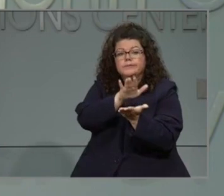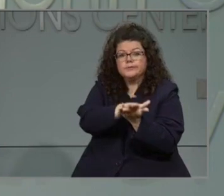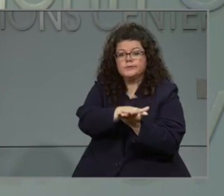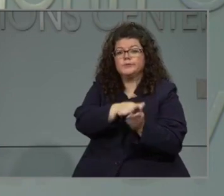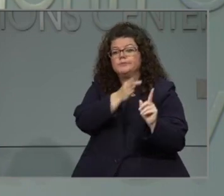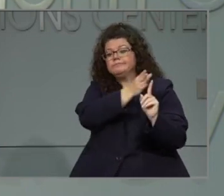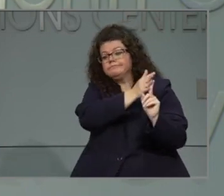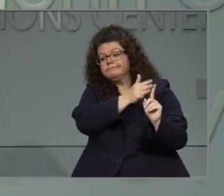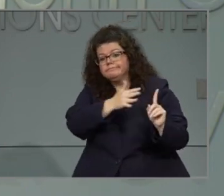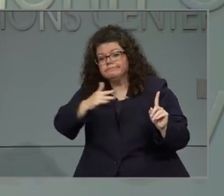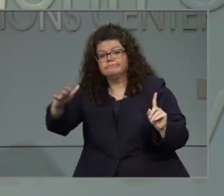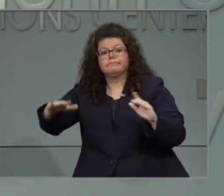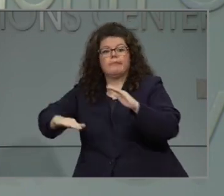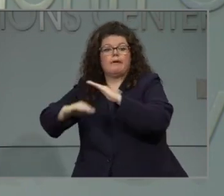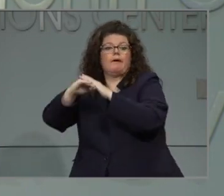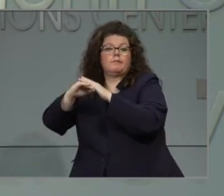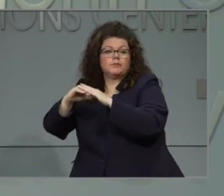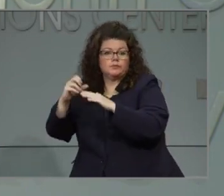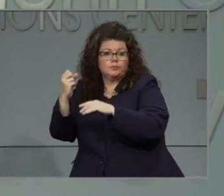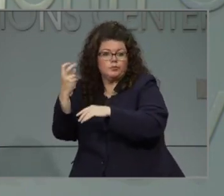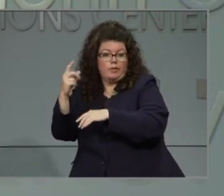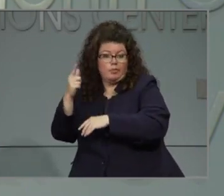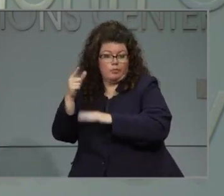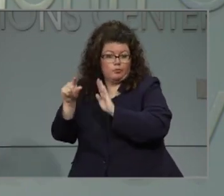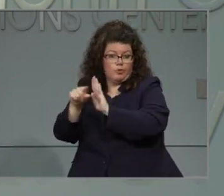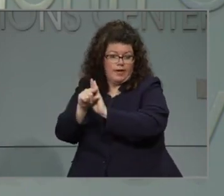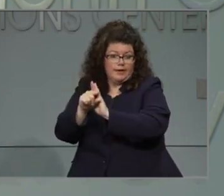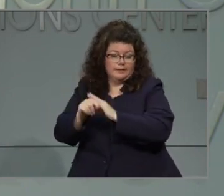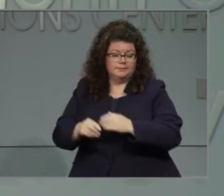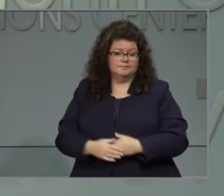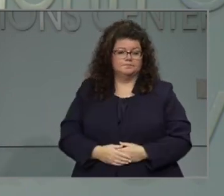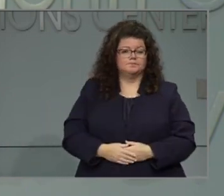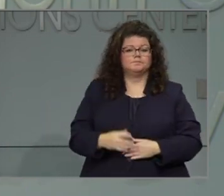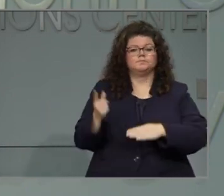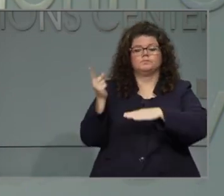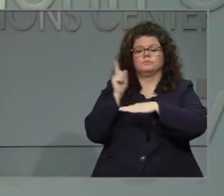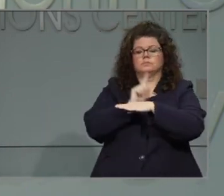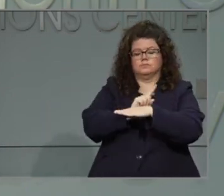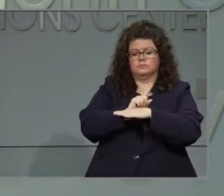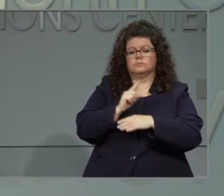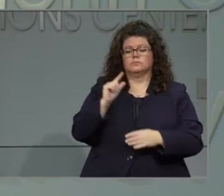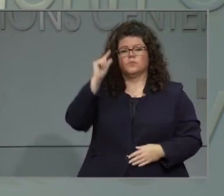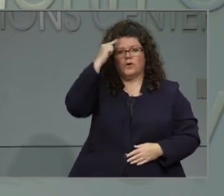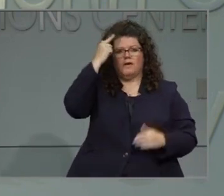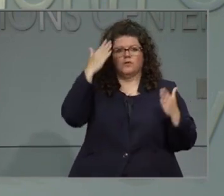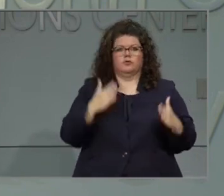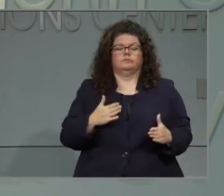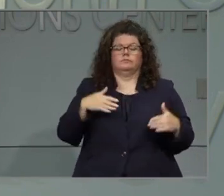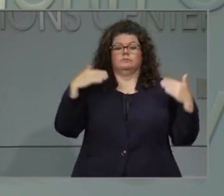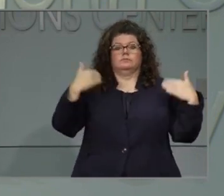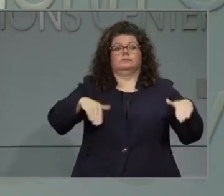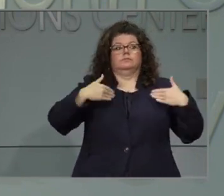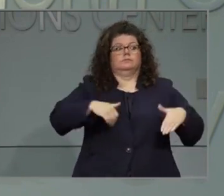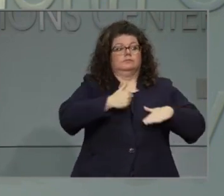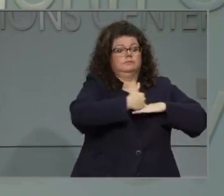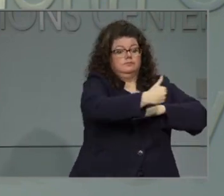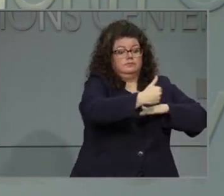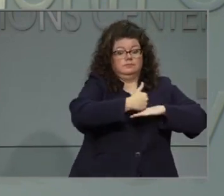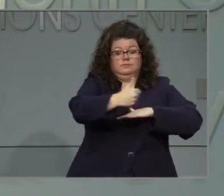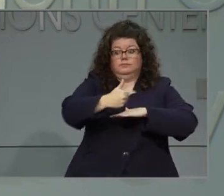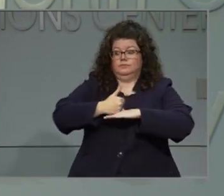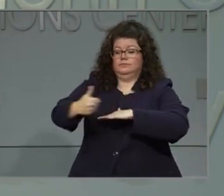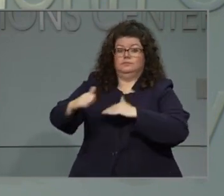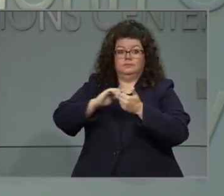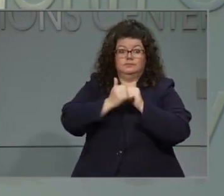Well, first, we do recognize that school bus logistics are difficult, and that